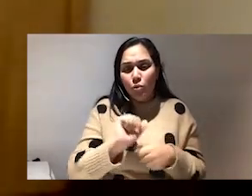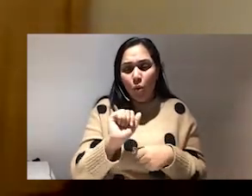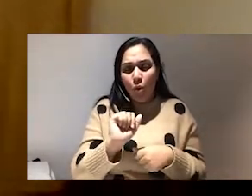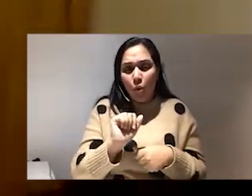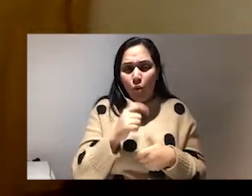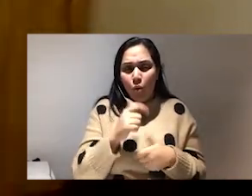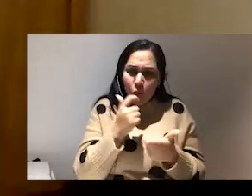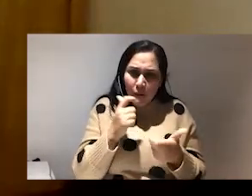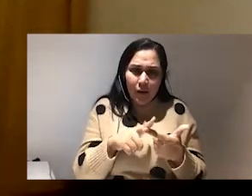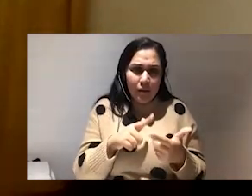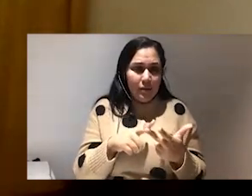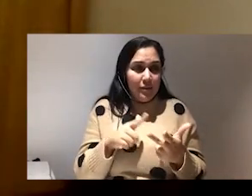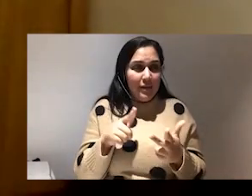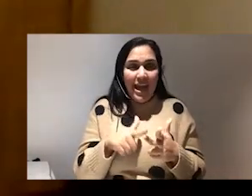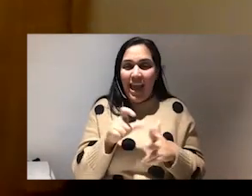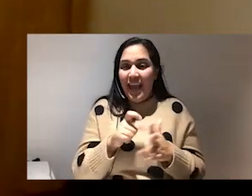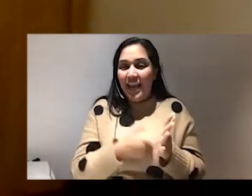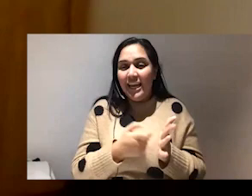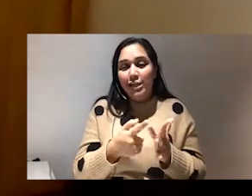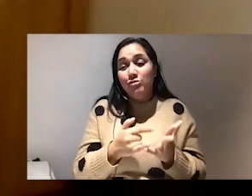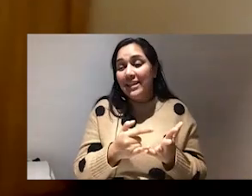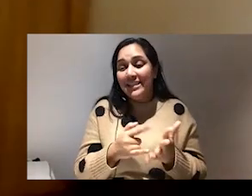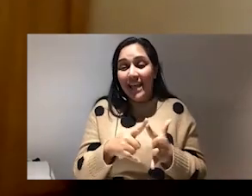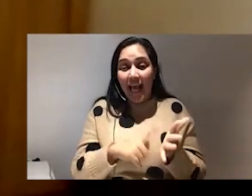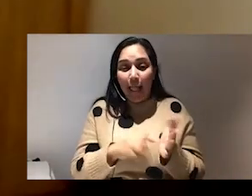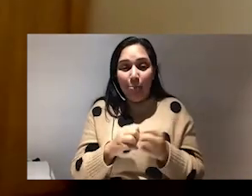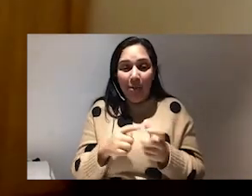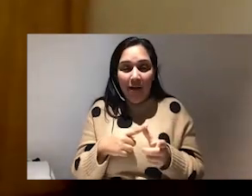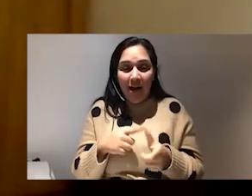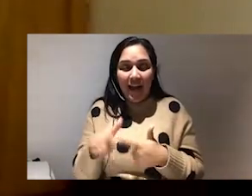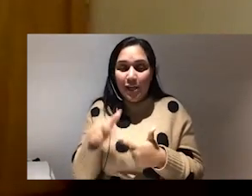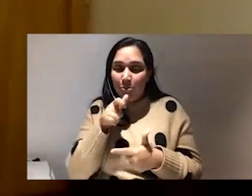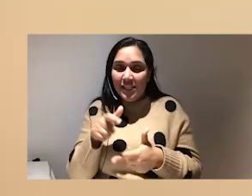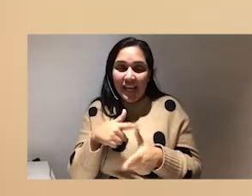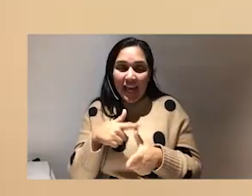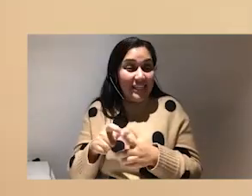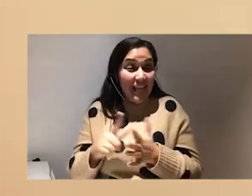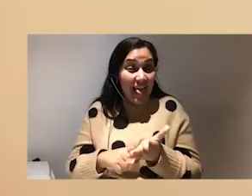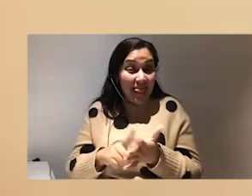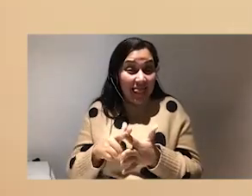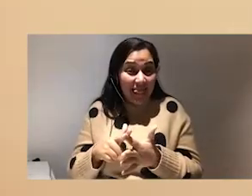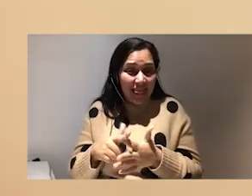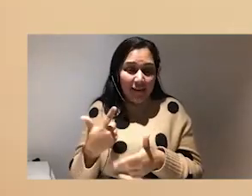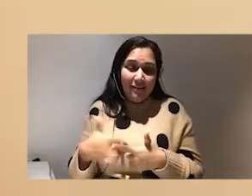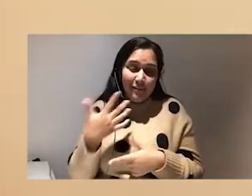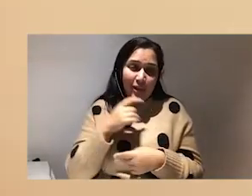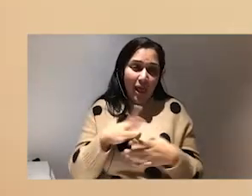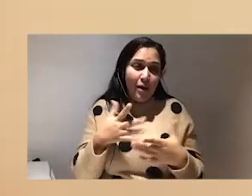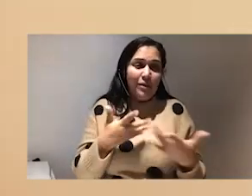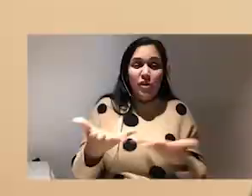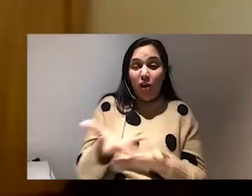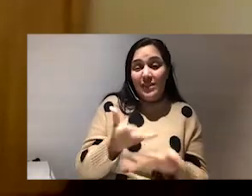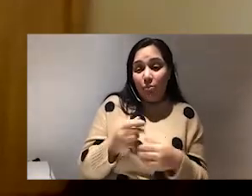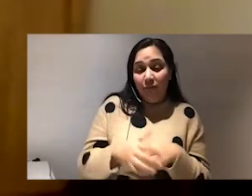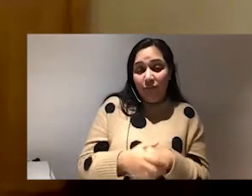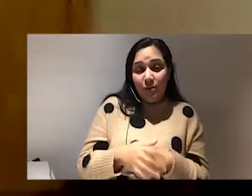like just Idris Elba and Adele came up several times. And it was like, it was like having a conversation with a friend, right?